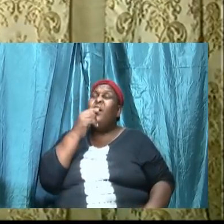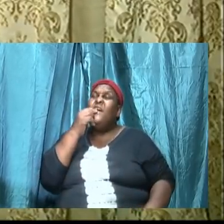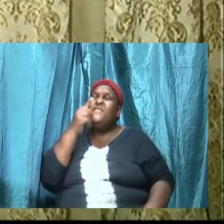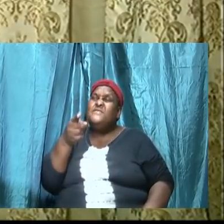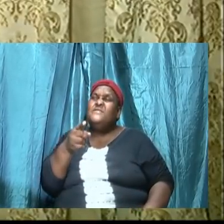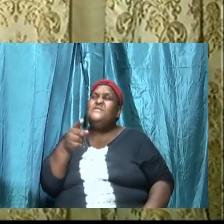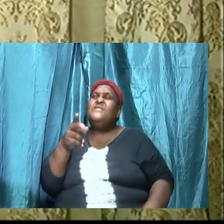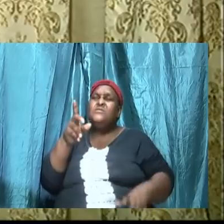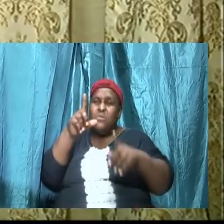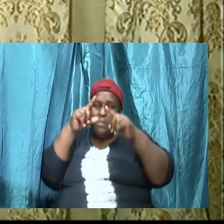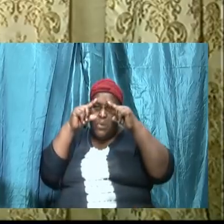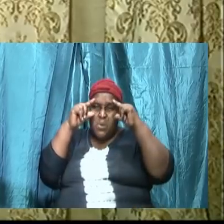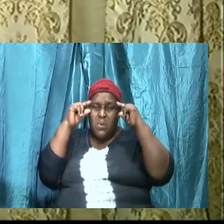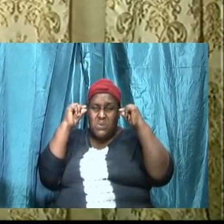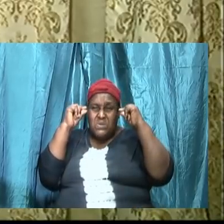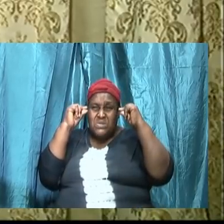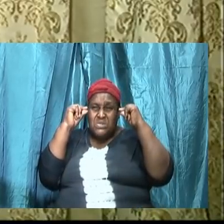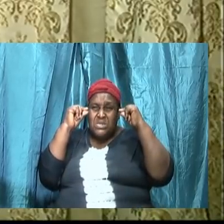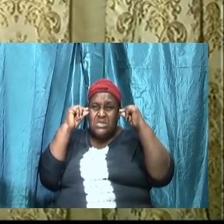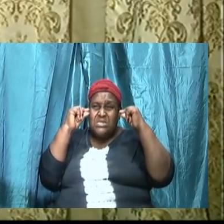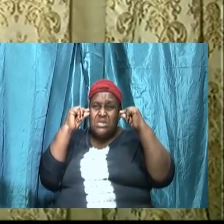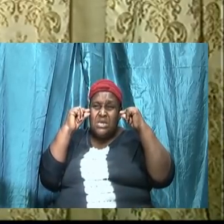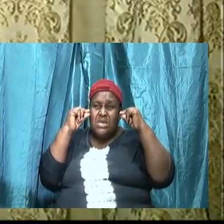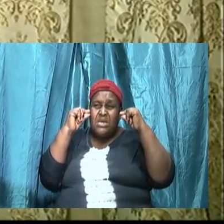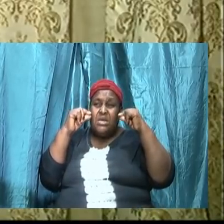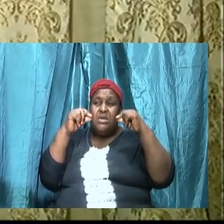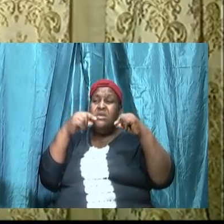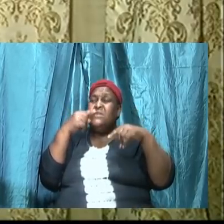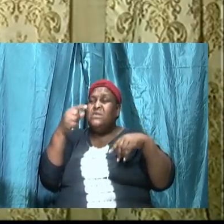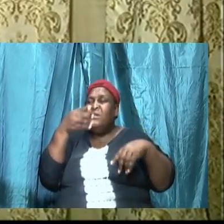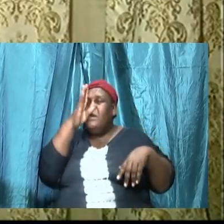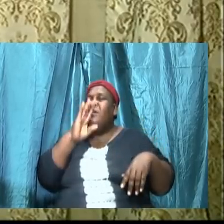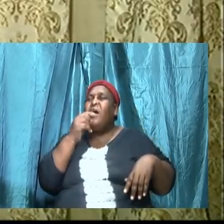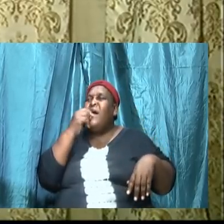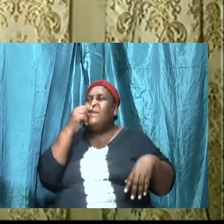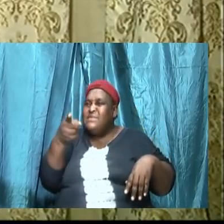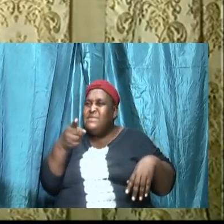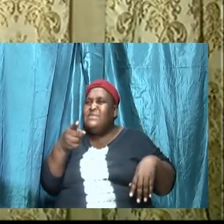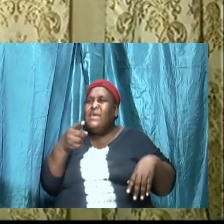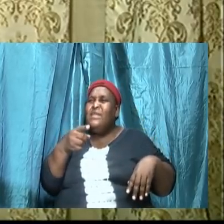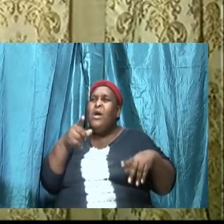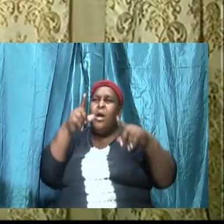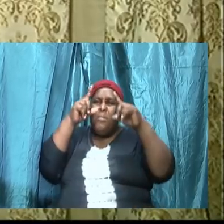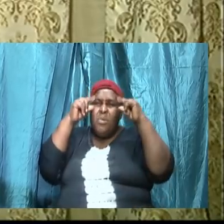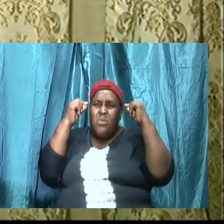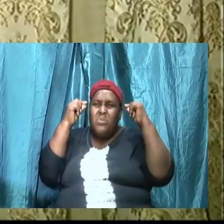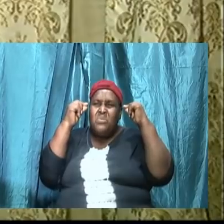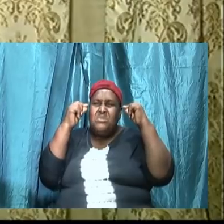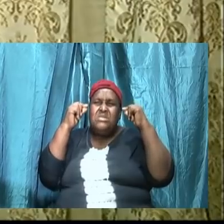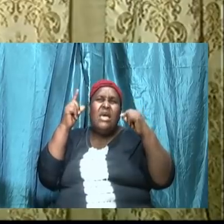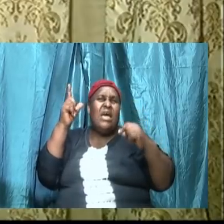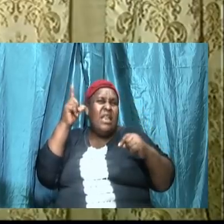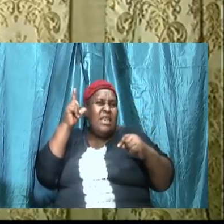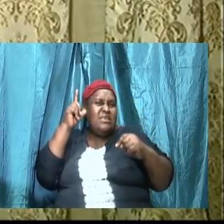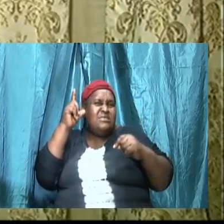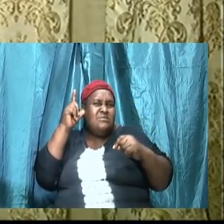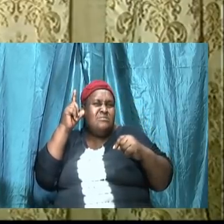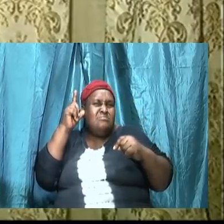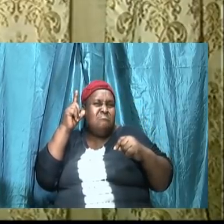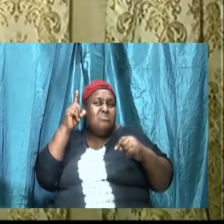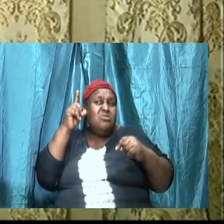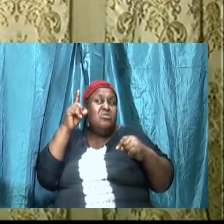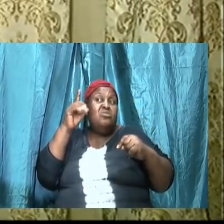while he was there with God, said, listen, listen your people is doing. Listen to your people, Moses, who you brought out